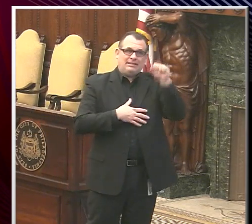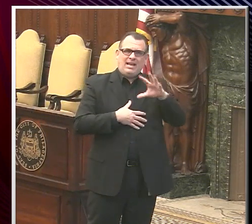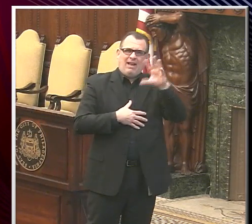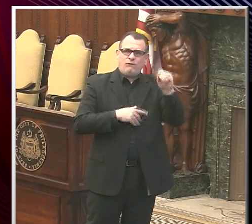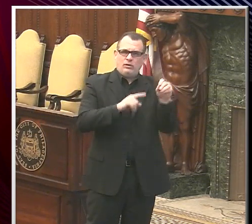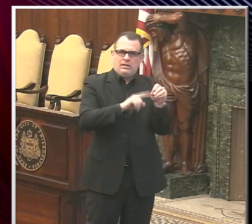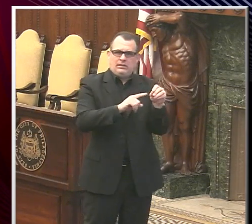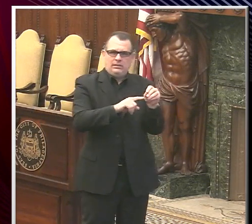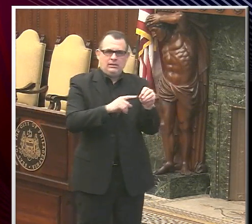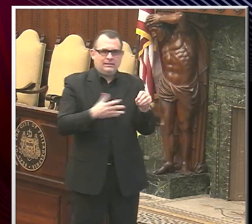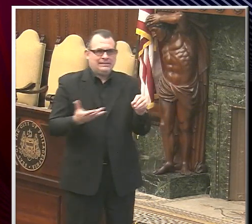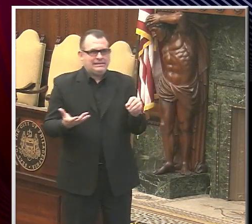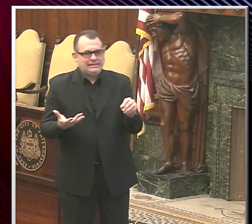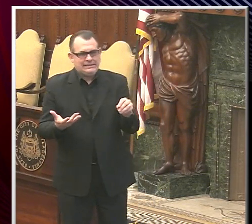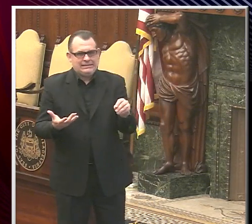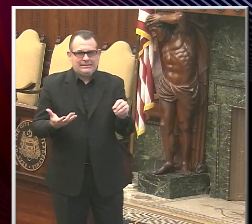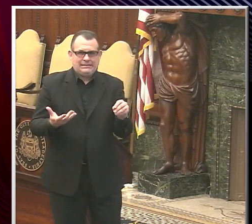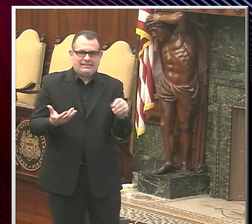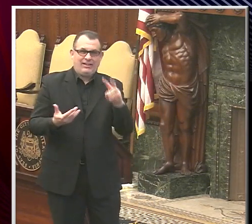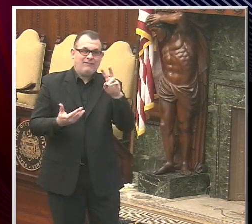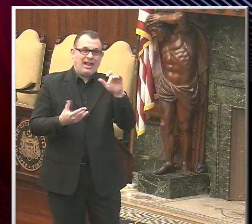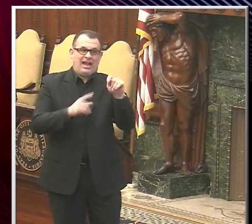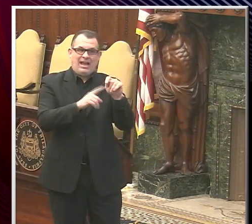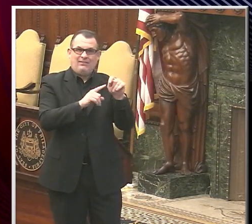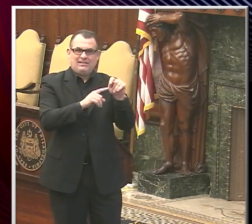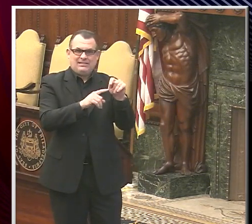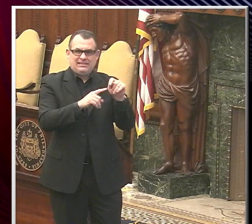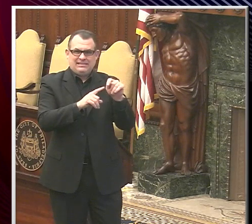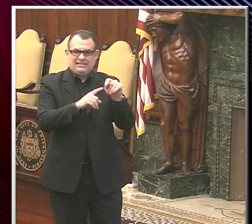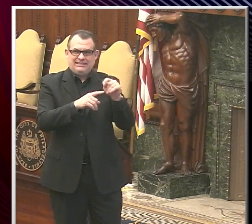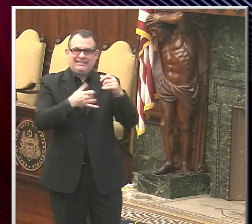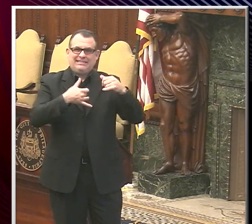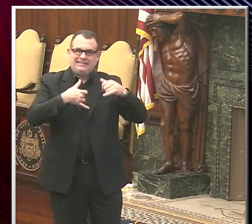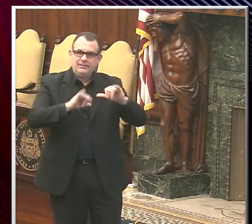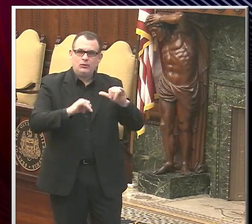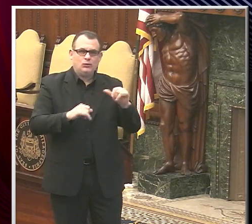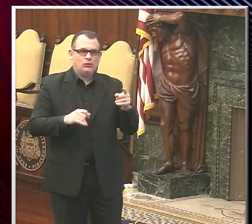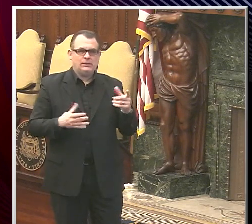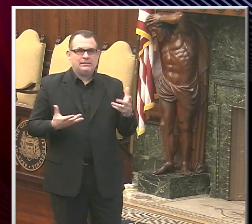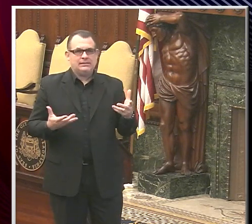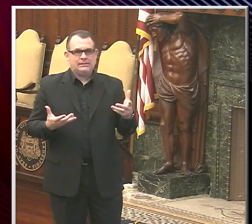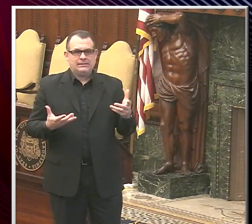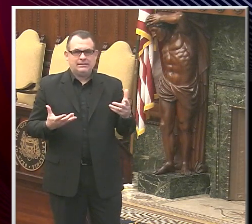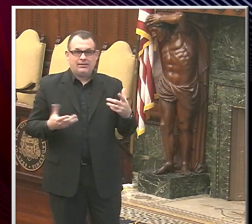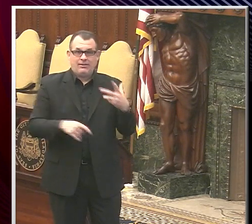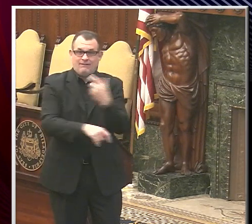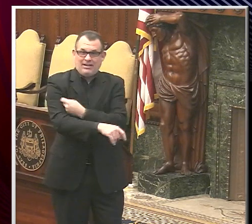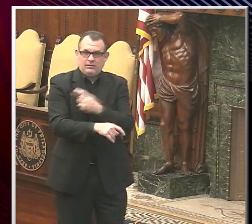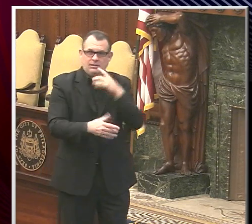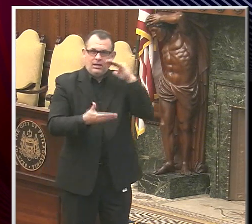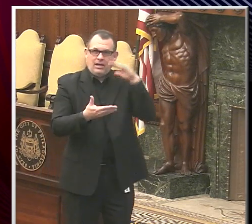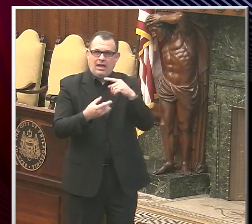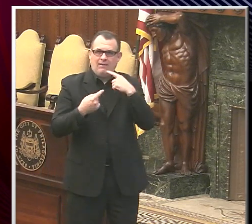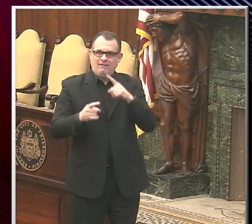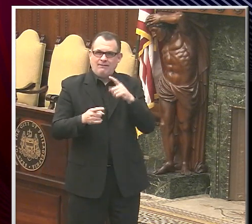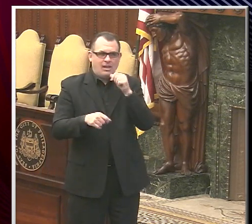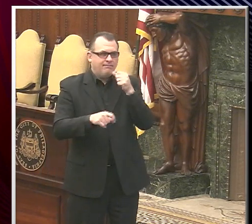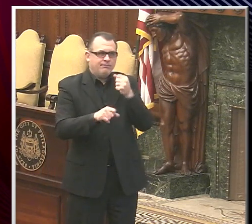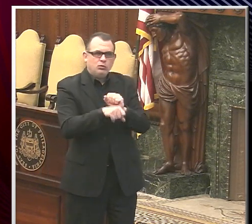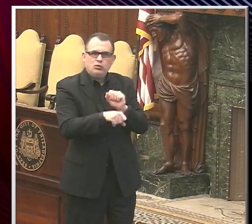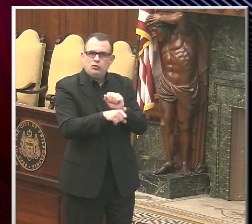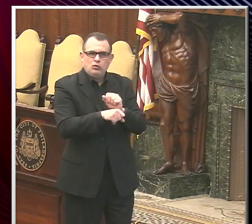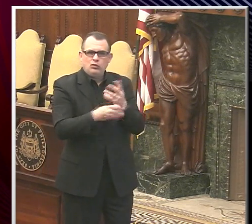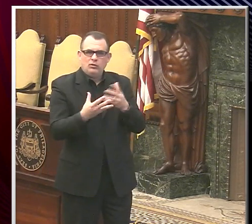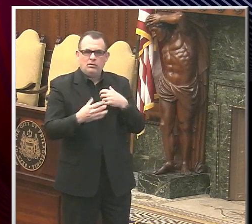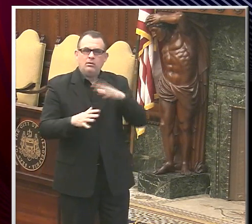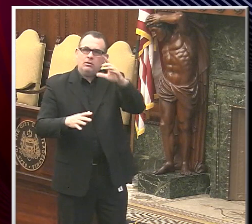or South Africa, rather, and perhaps ones from Brazil, where the vaccine may be less effective. So, I would say right now I'm optimistic that the